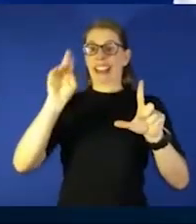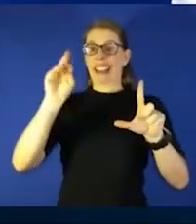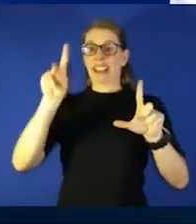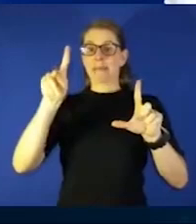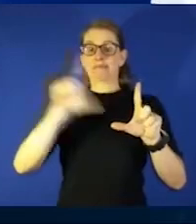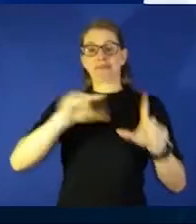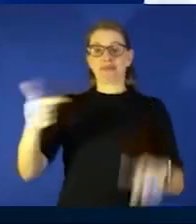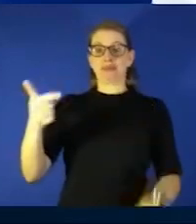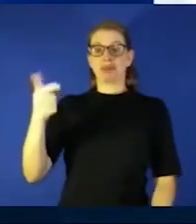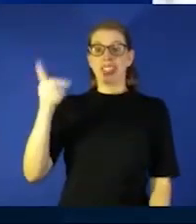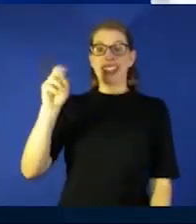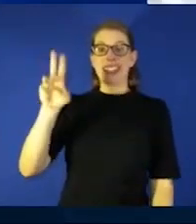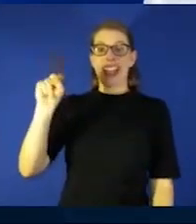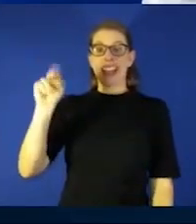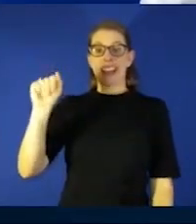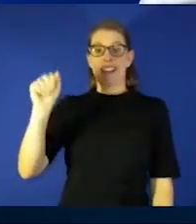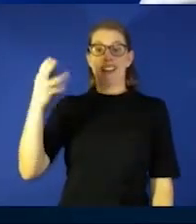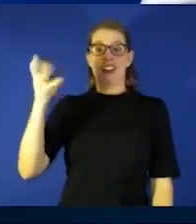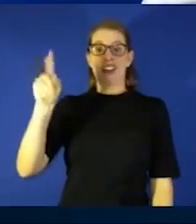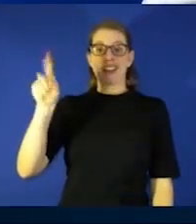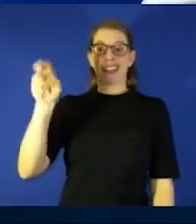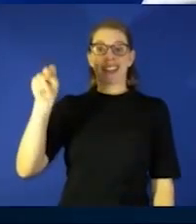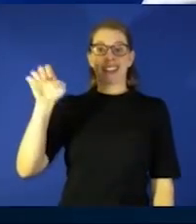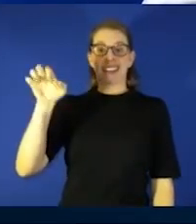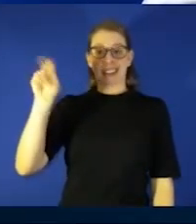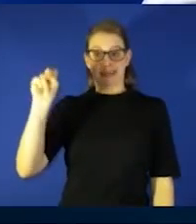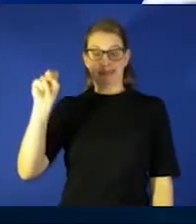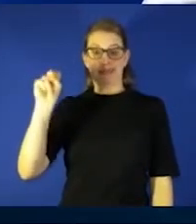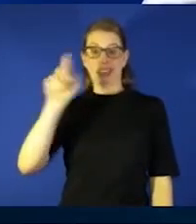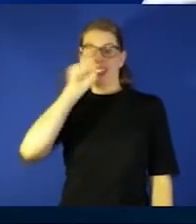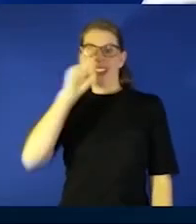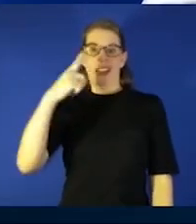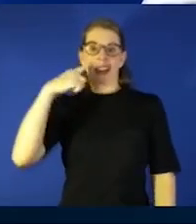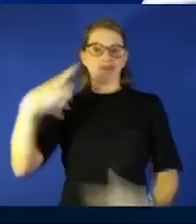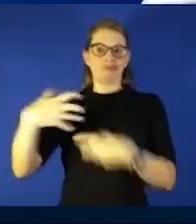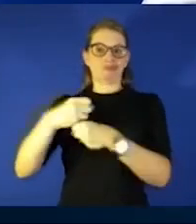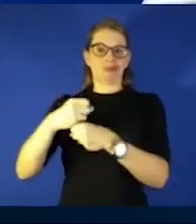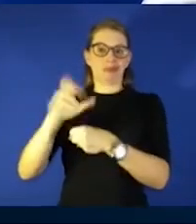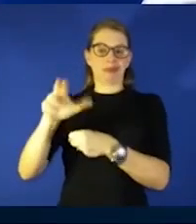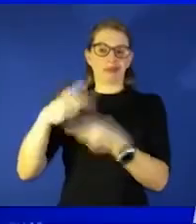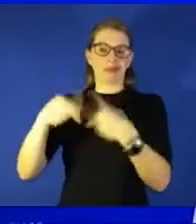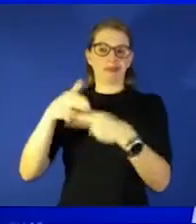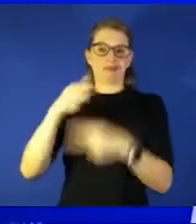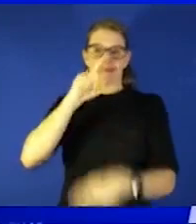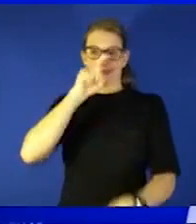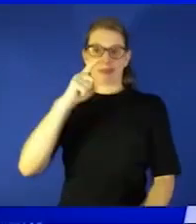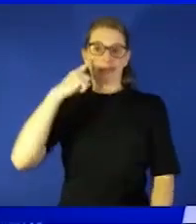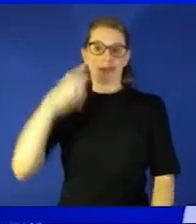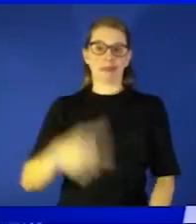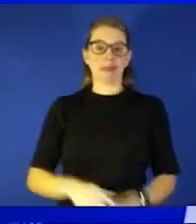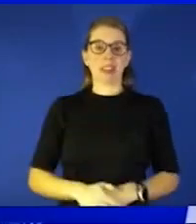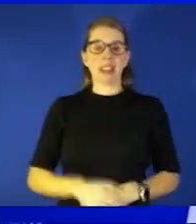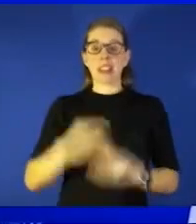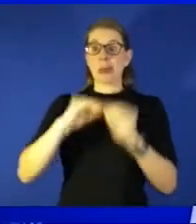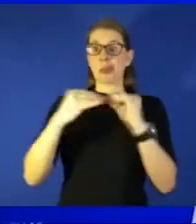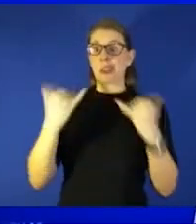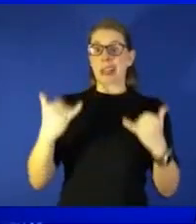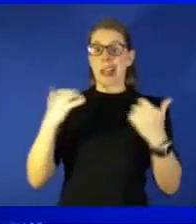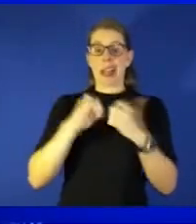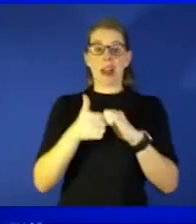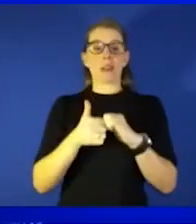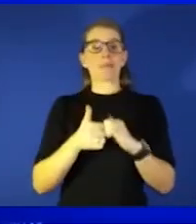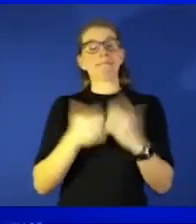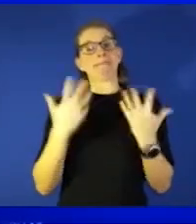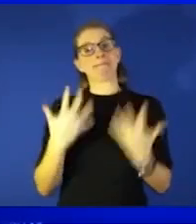Hawkeye the numbers have been rising how are we today yeah about where we were yesterday which is unfortunate